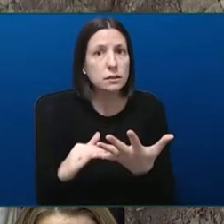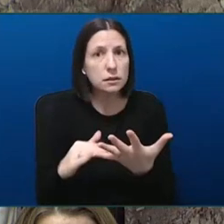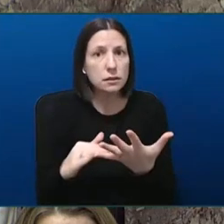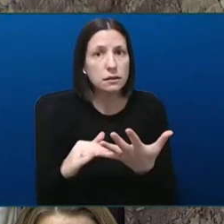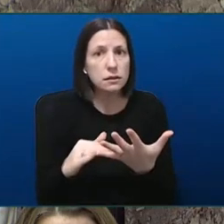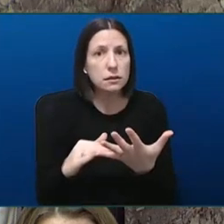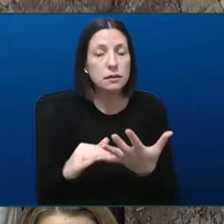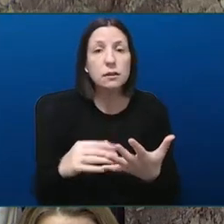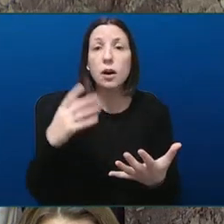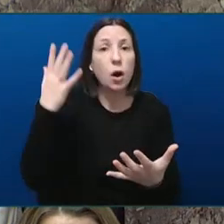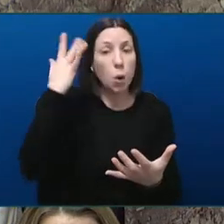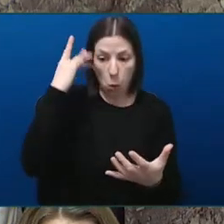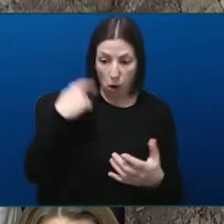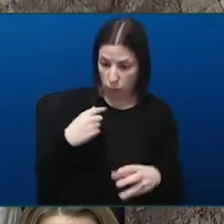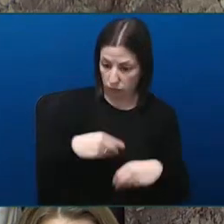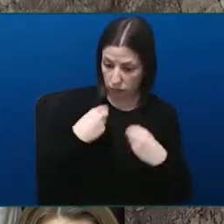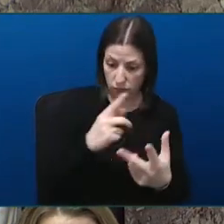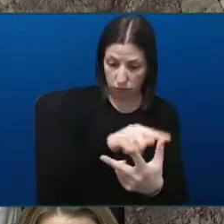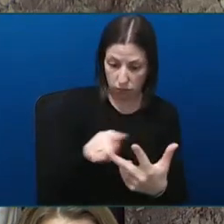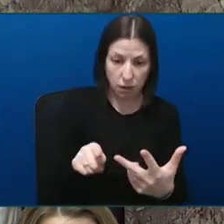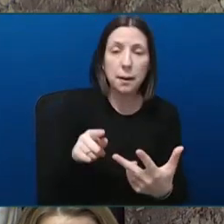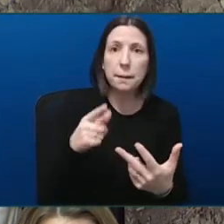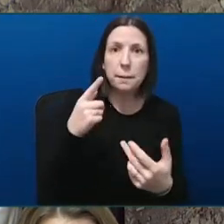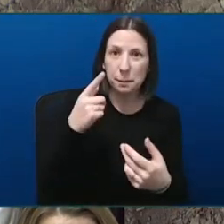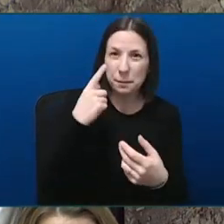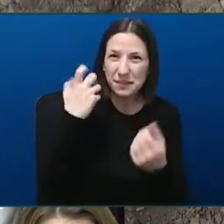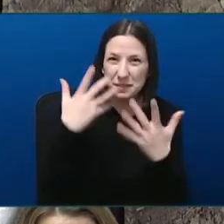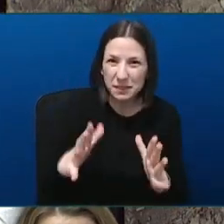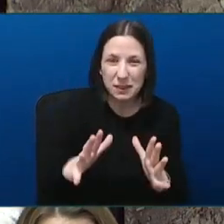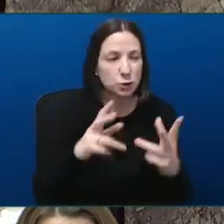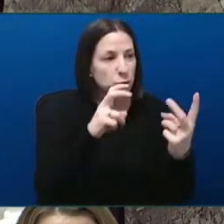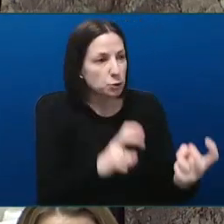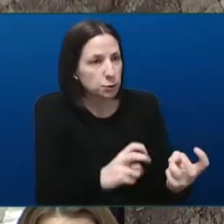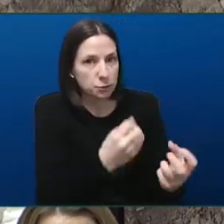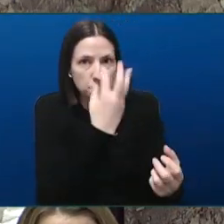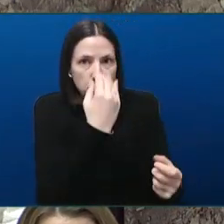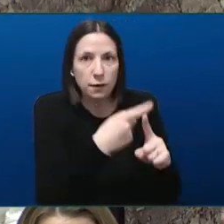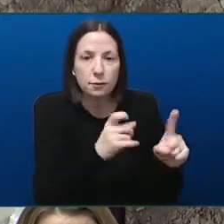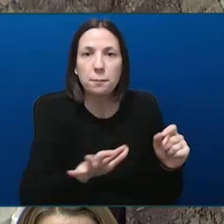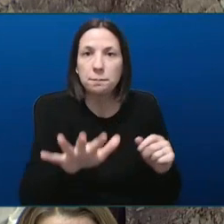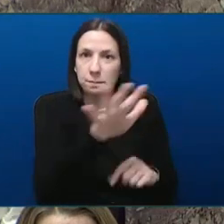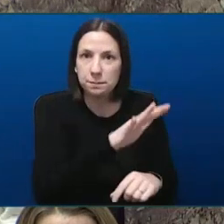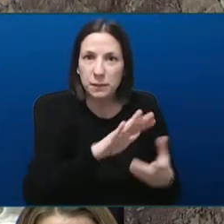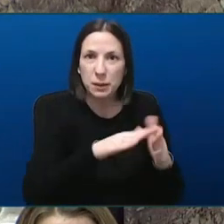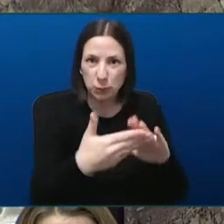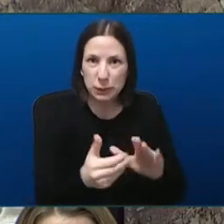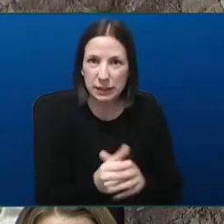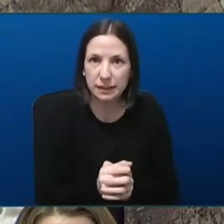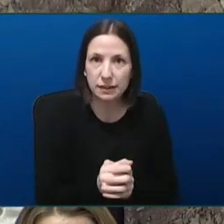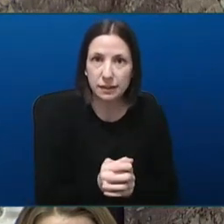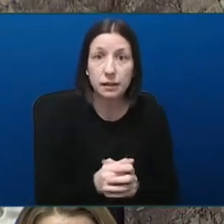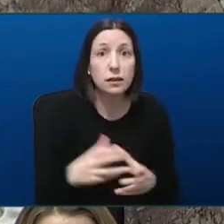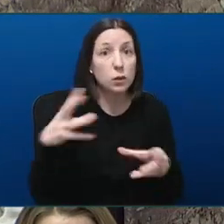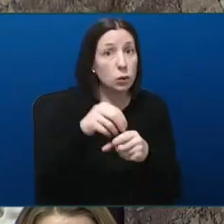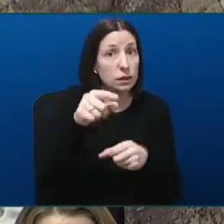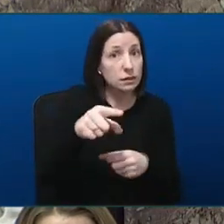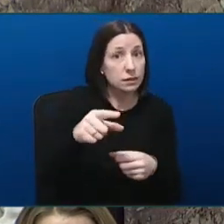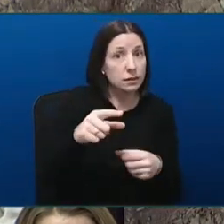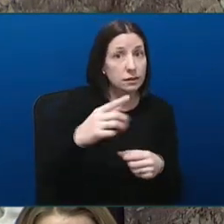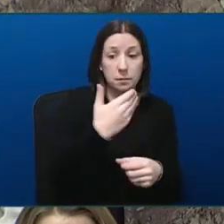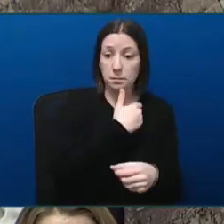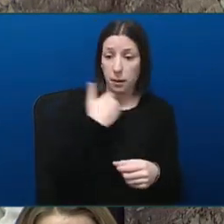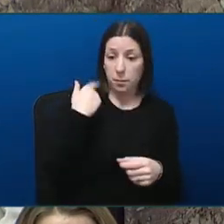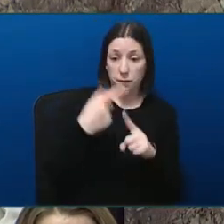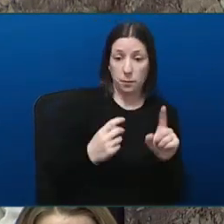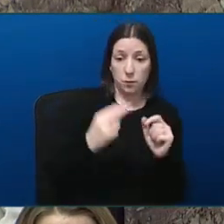to communities, including the member for North Island, including representatives from North Island Health, who met with representatives of all communities and,